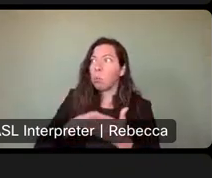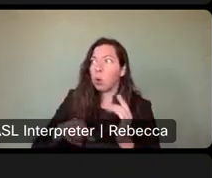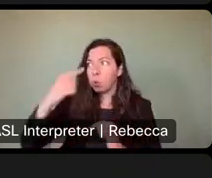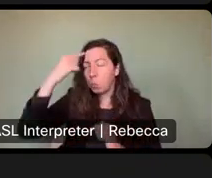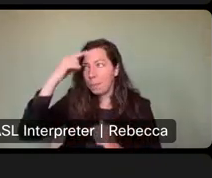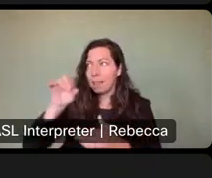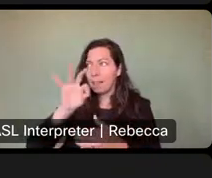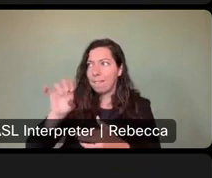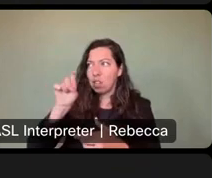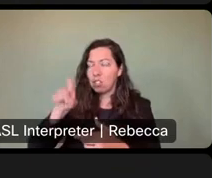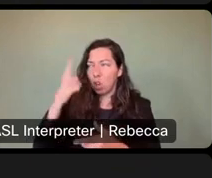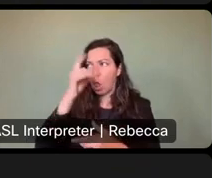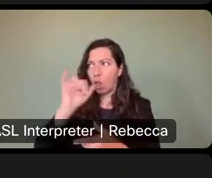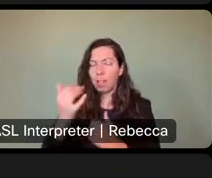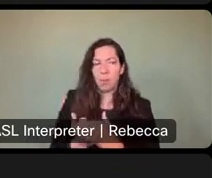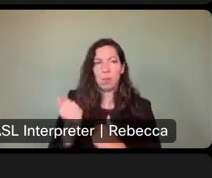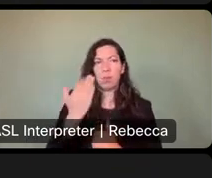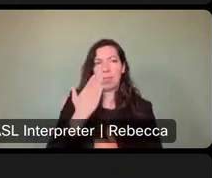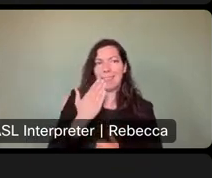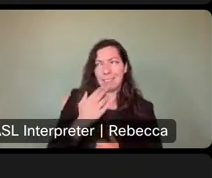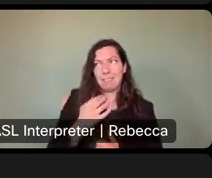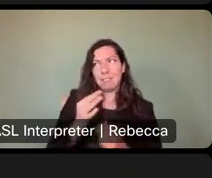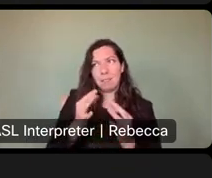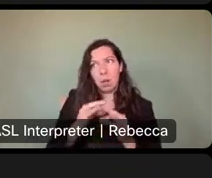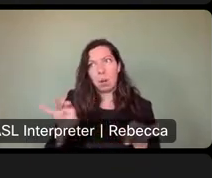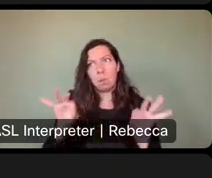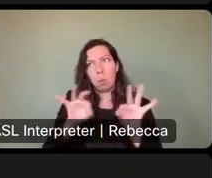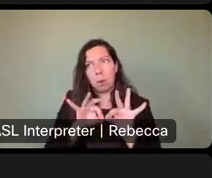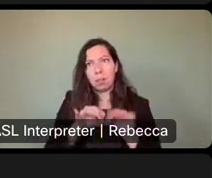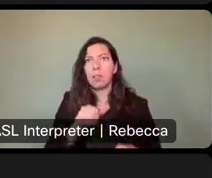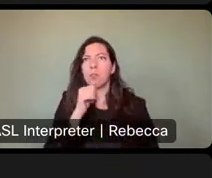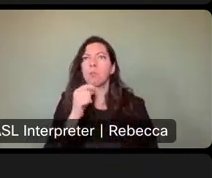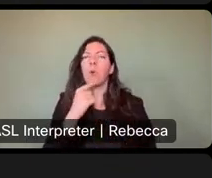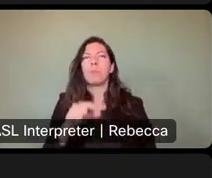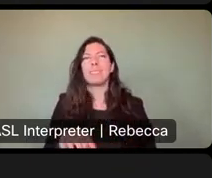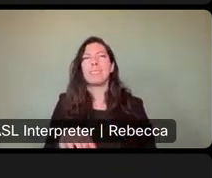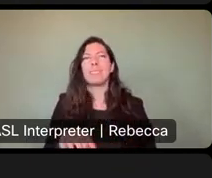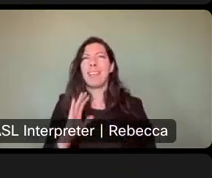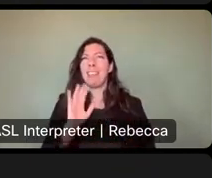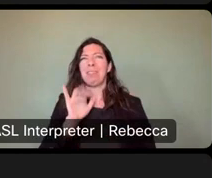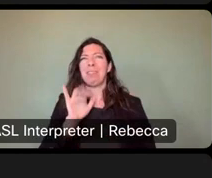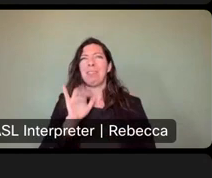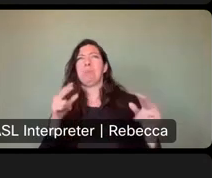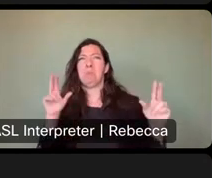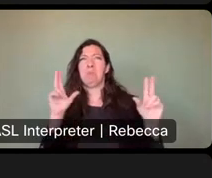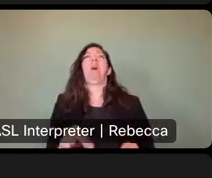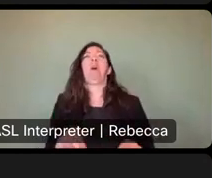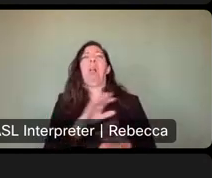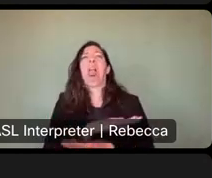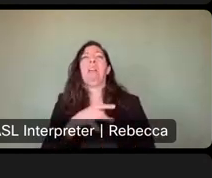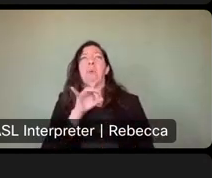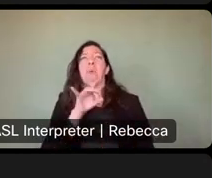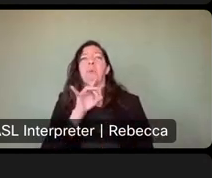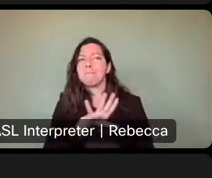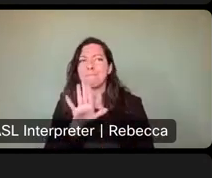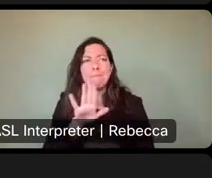valuable. But what we what we're asking is just don't say no to our proposals. Give us better options. Give us strategies. Give